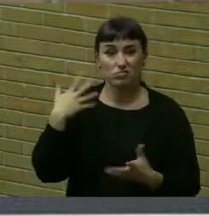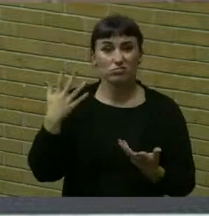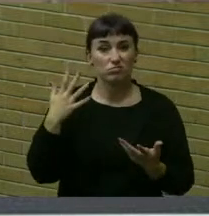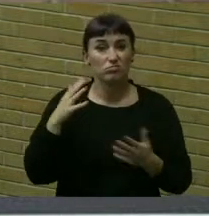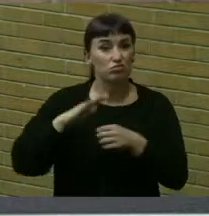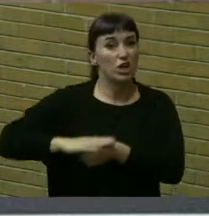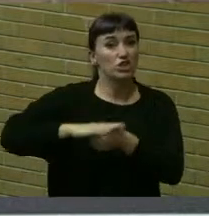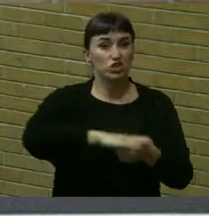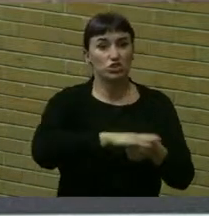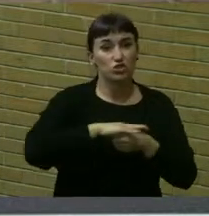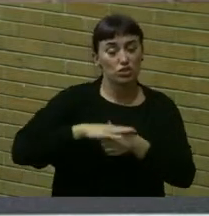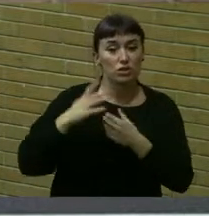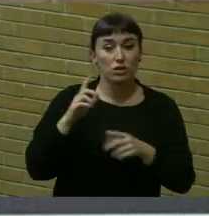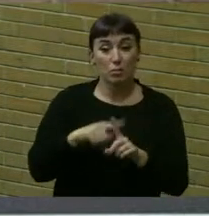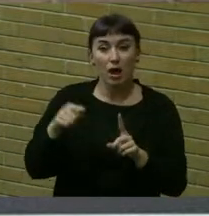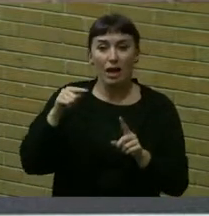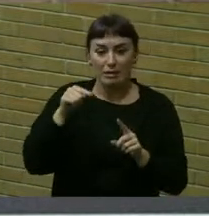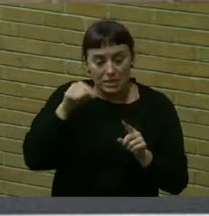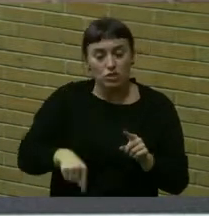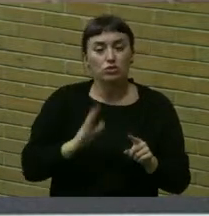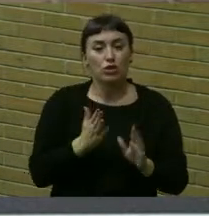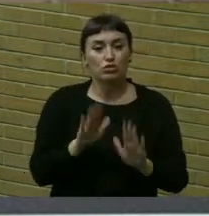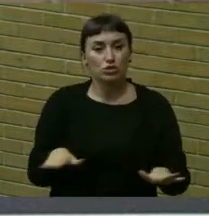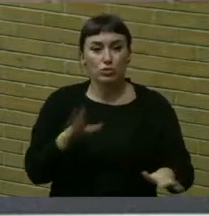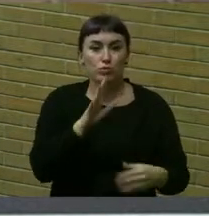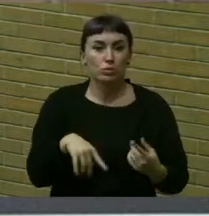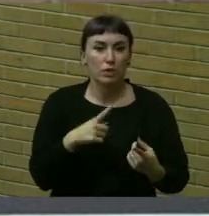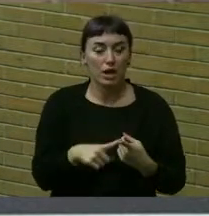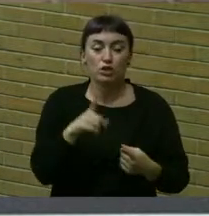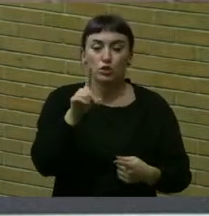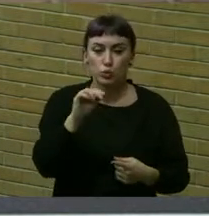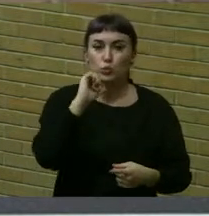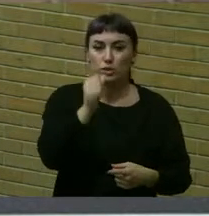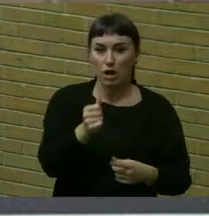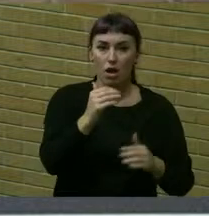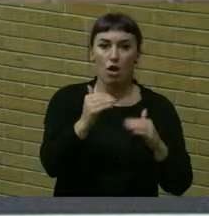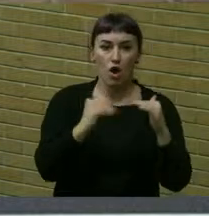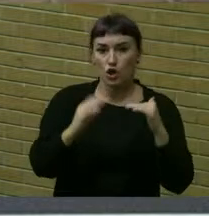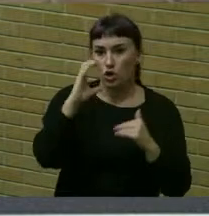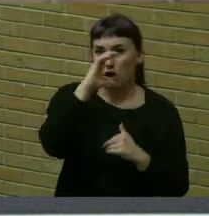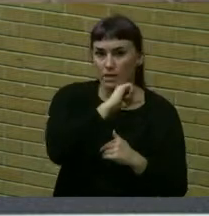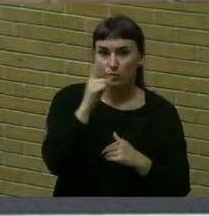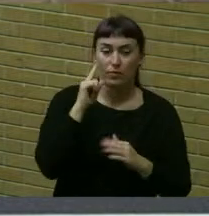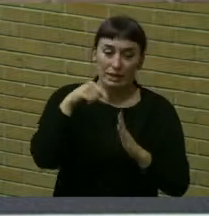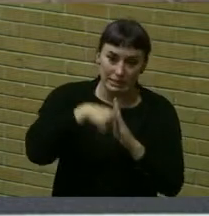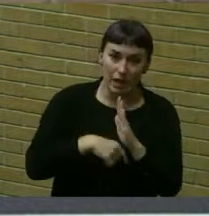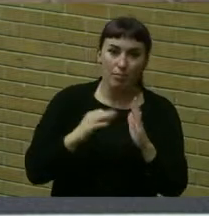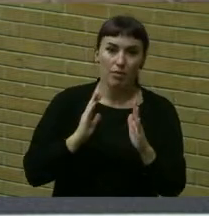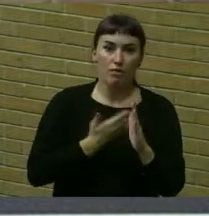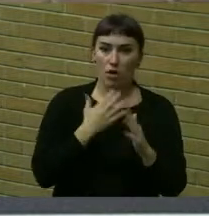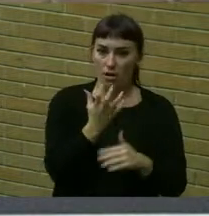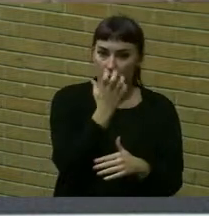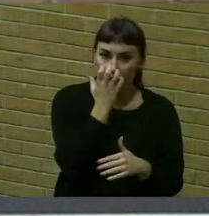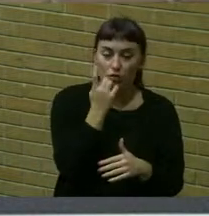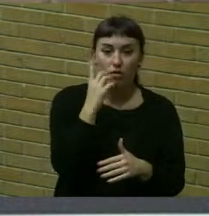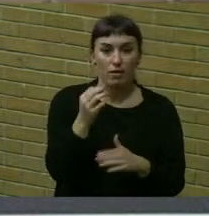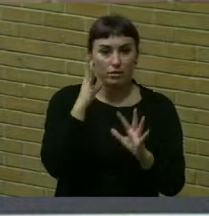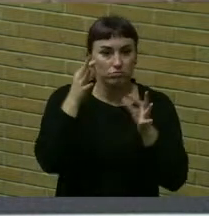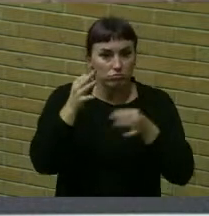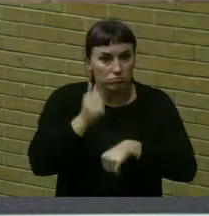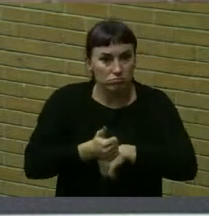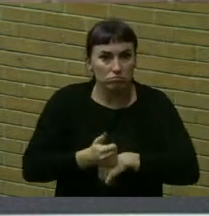sides. But these are our children we're talking about. Do not underestimate the depth of our anger and determination.